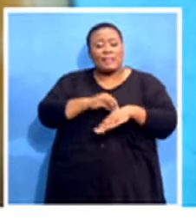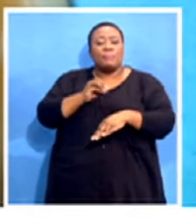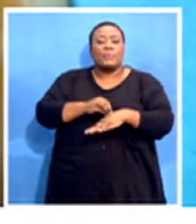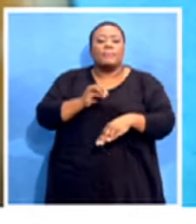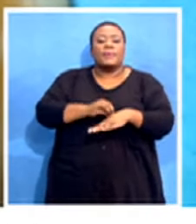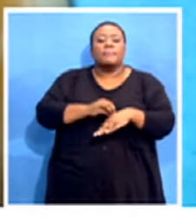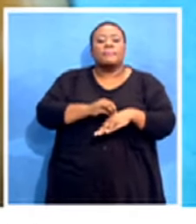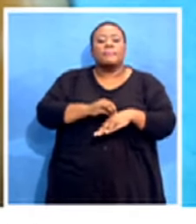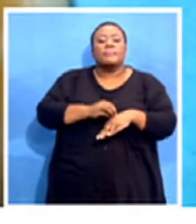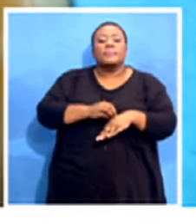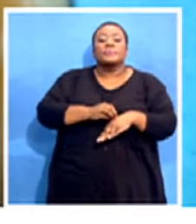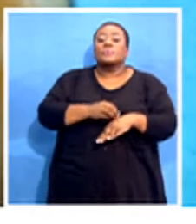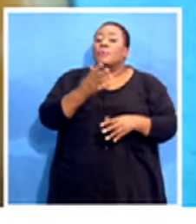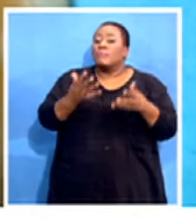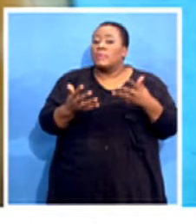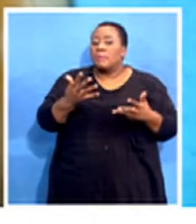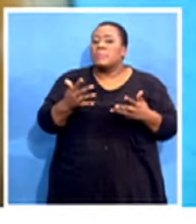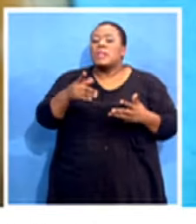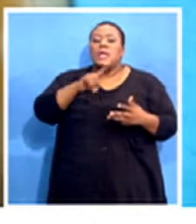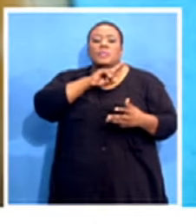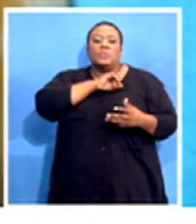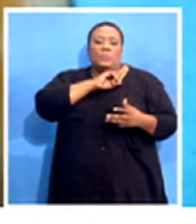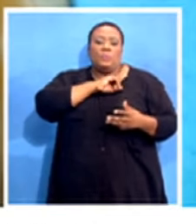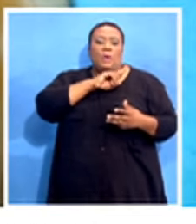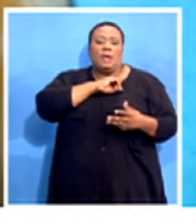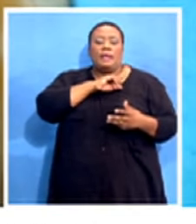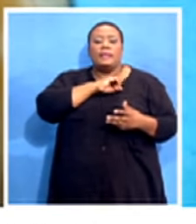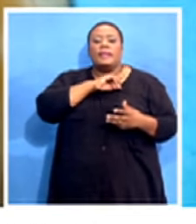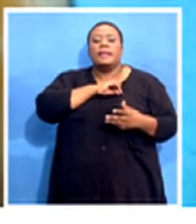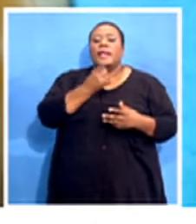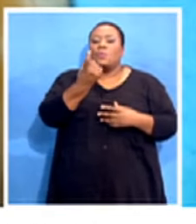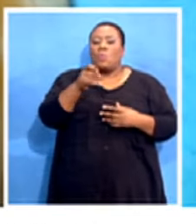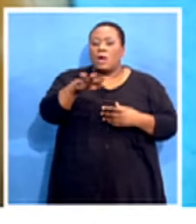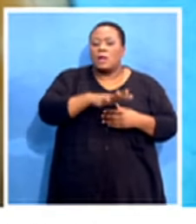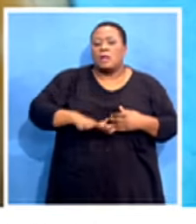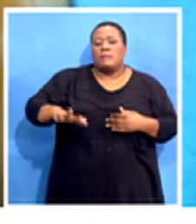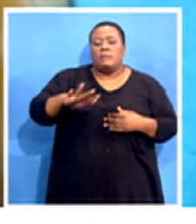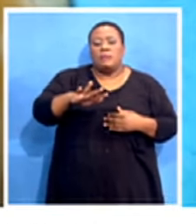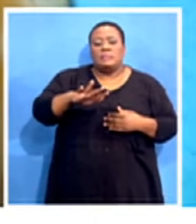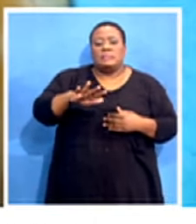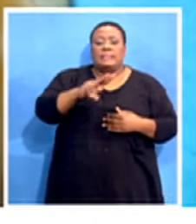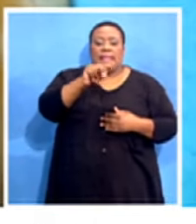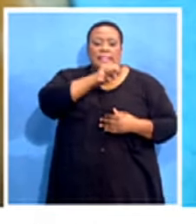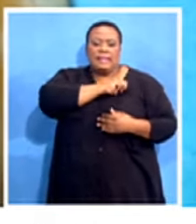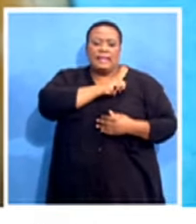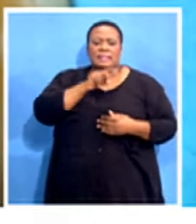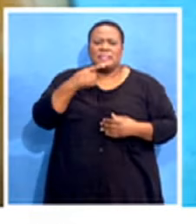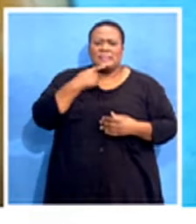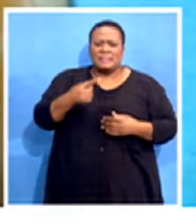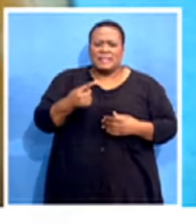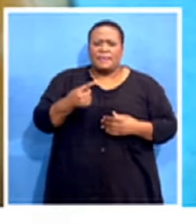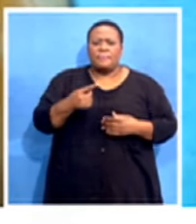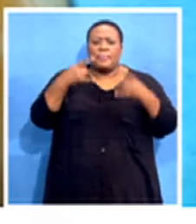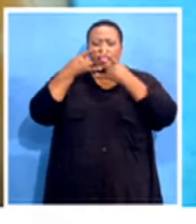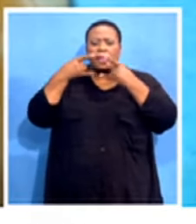predict that it could have been one of the issues that have led, because in one facility in KZN, it was saying it's a mask